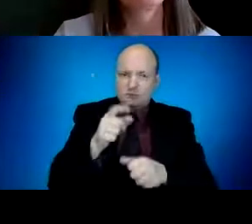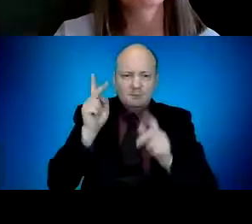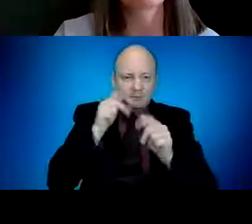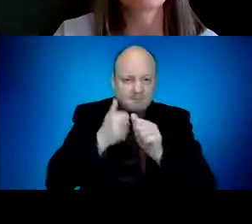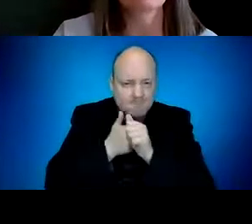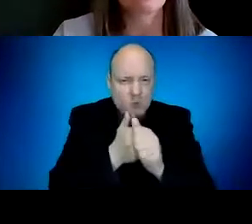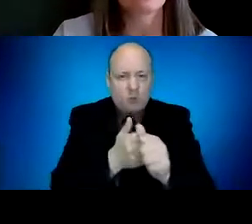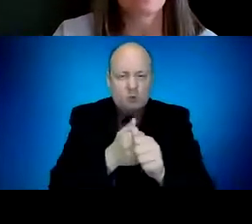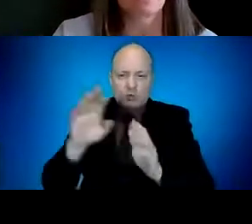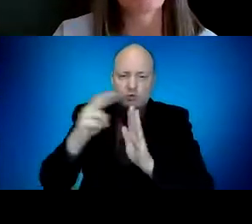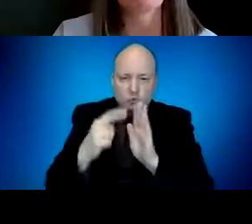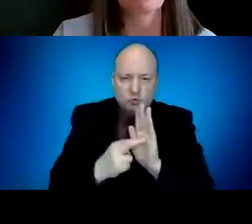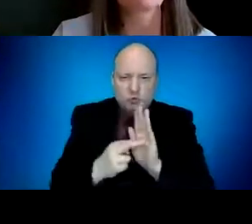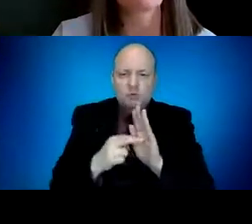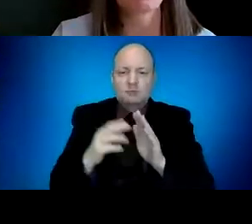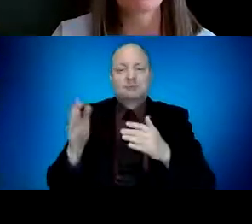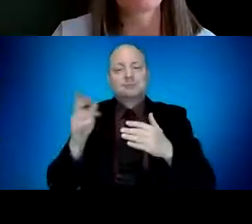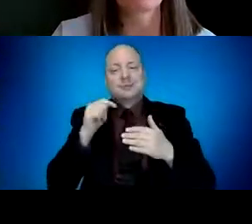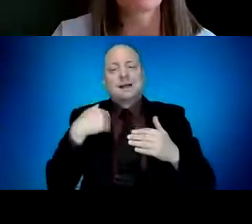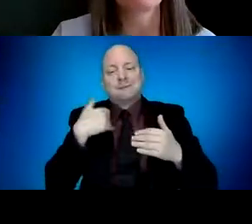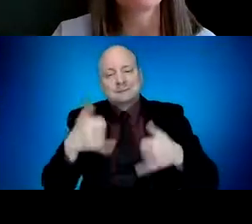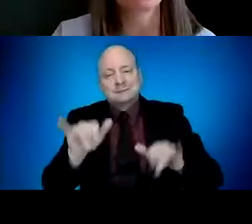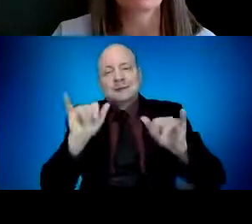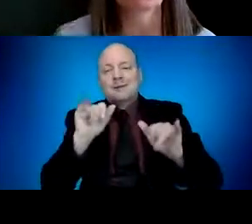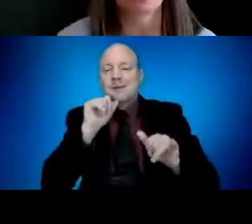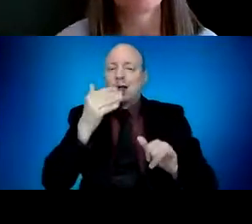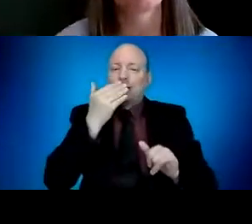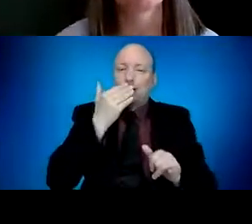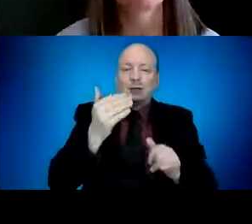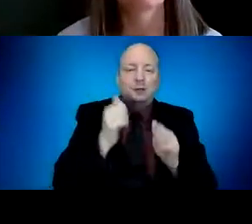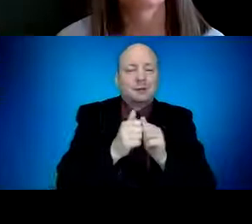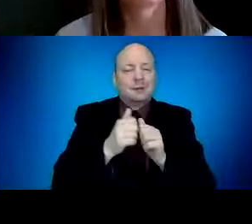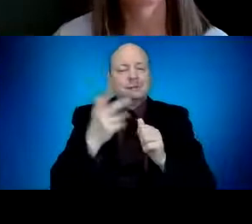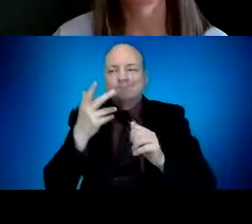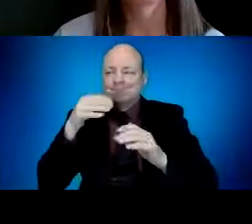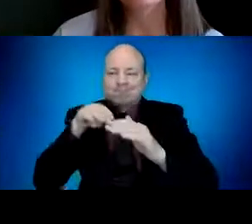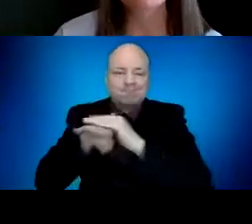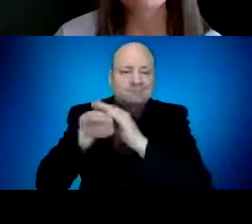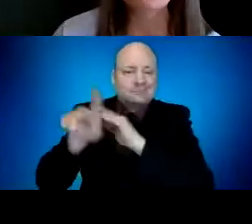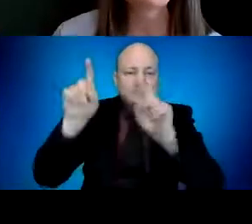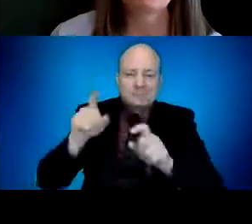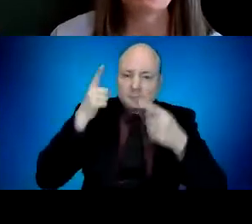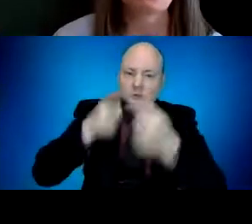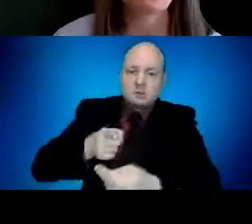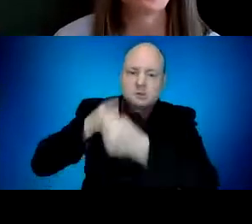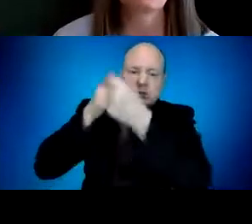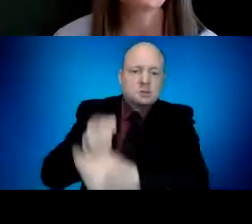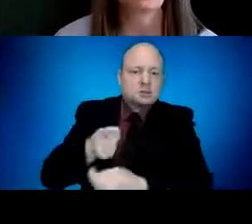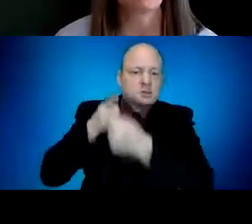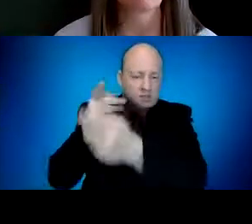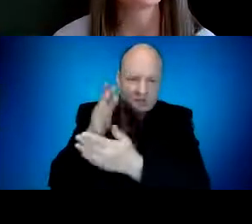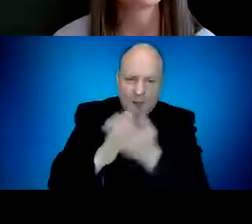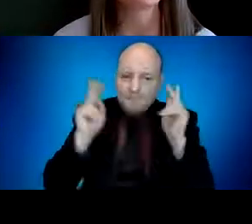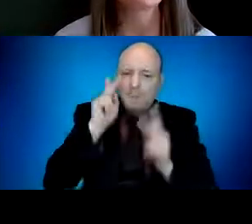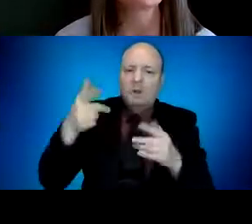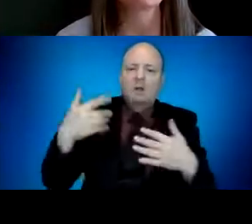and bridging that gap remains a priority for OHA. In February alone, OHA